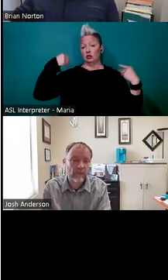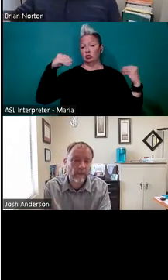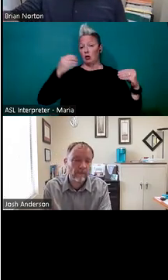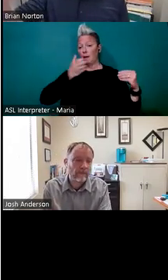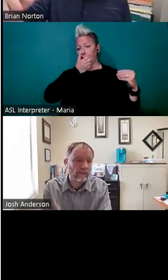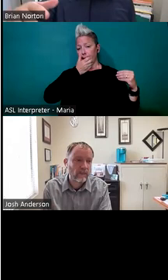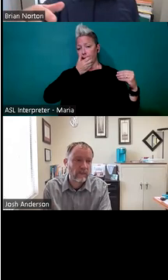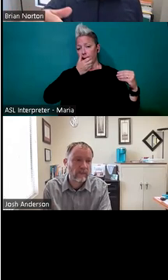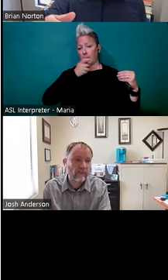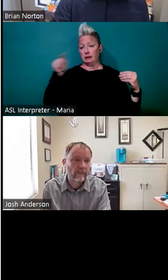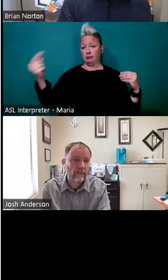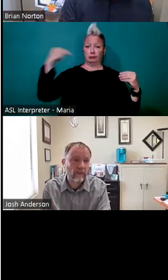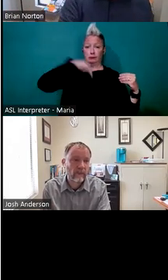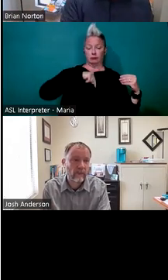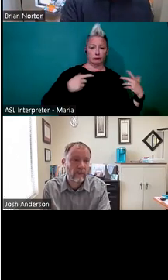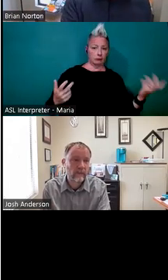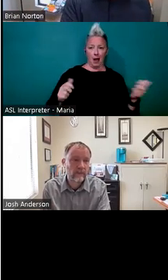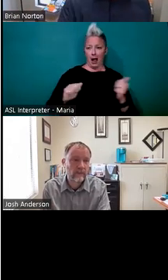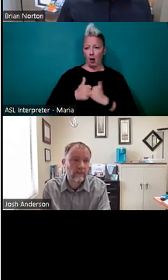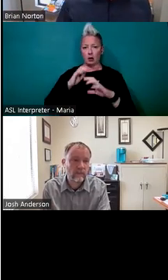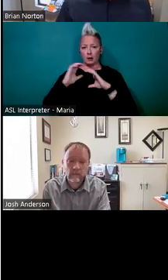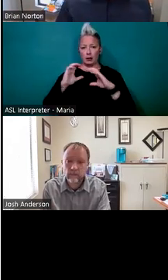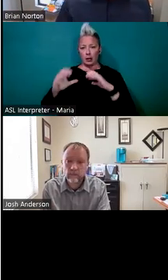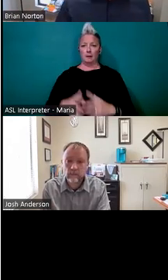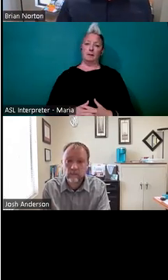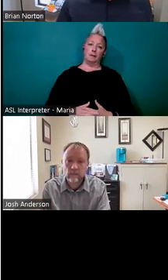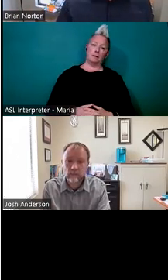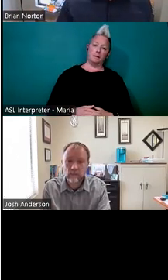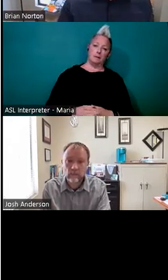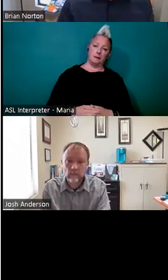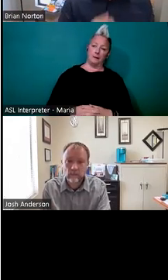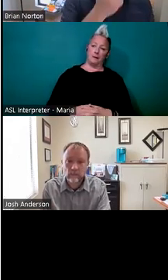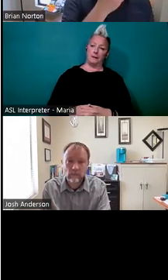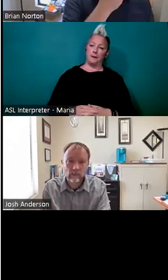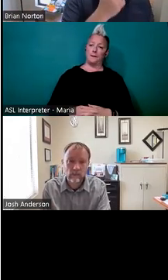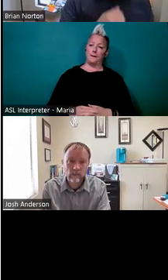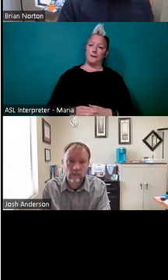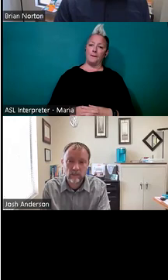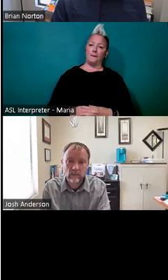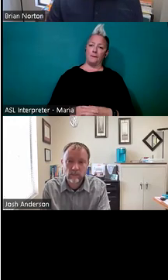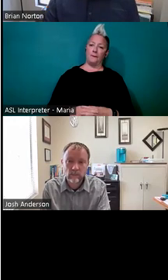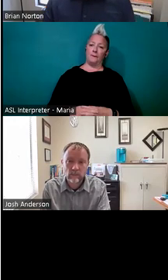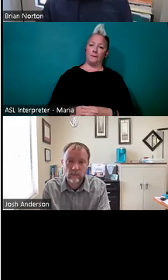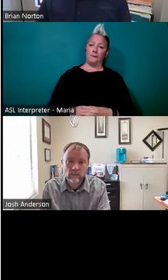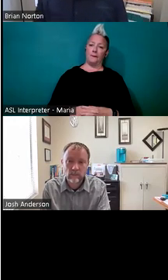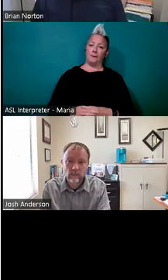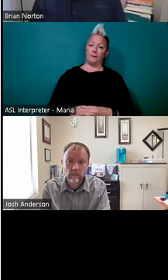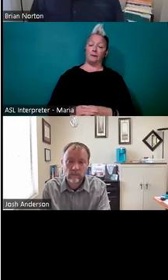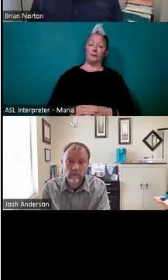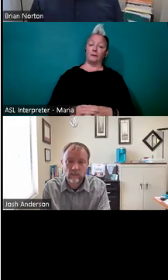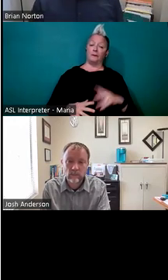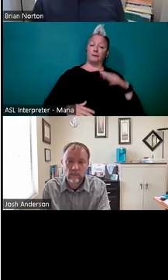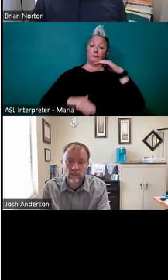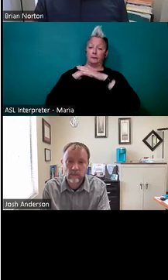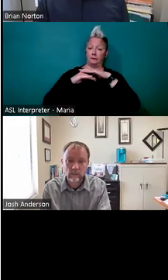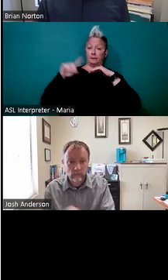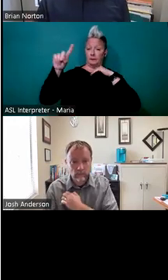and they need something from them, how do they communicate in that way as well? And so again, it's a hundred dollars or